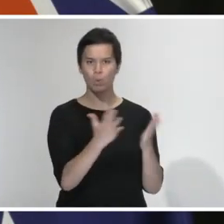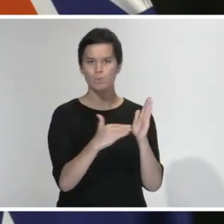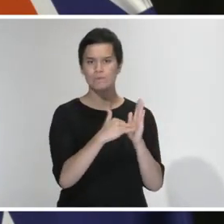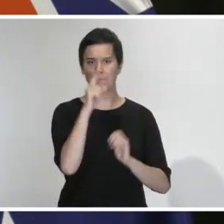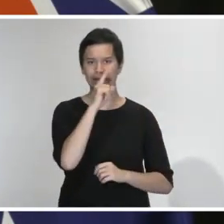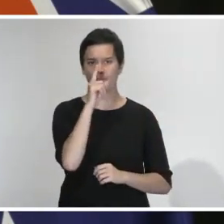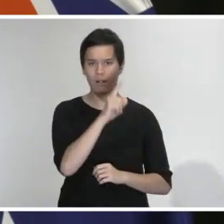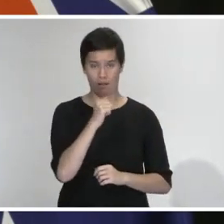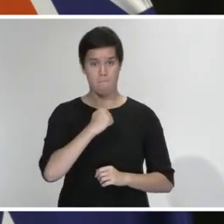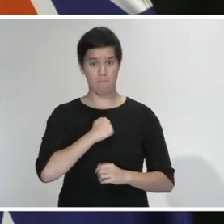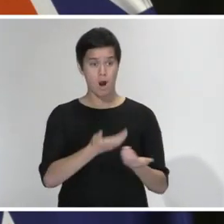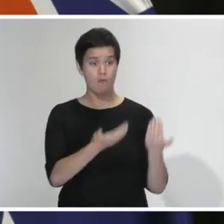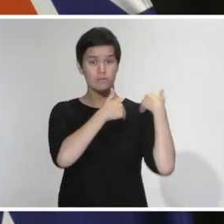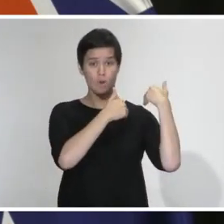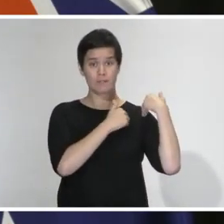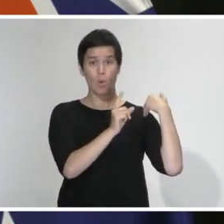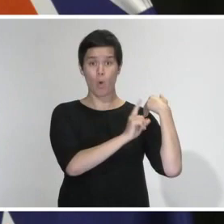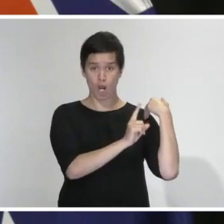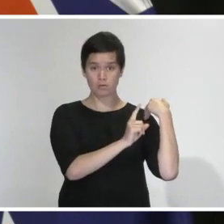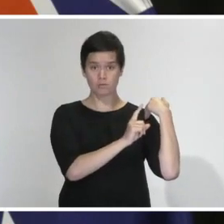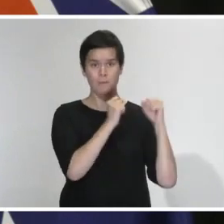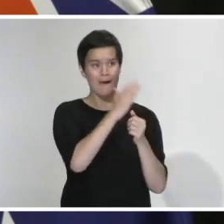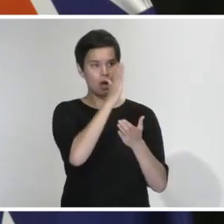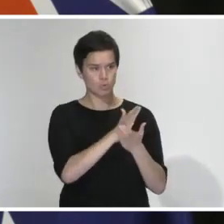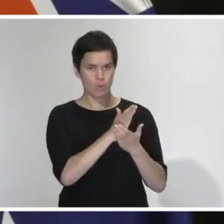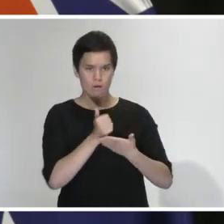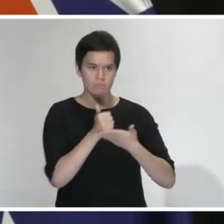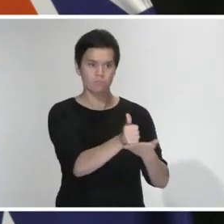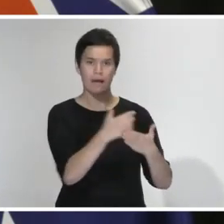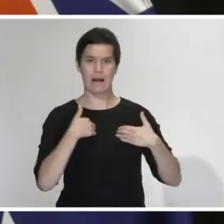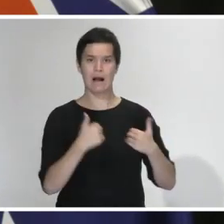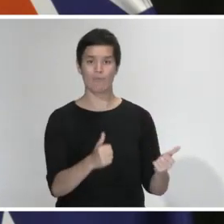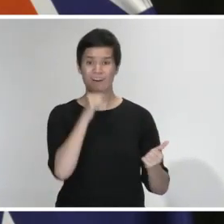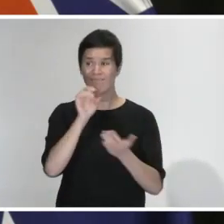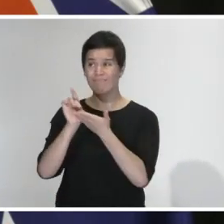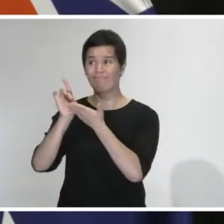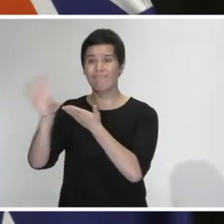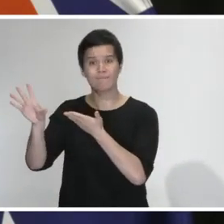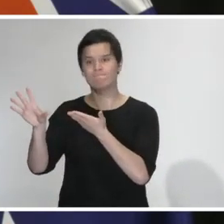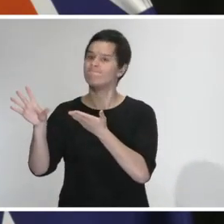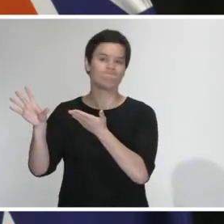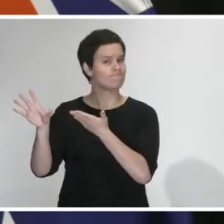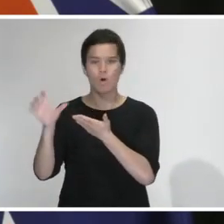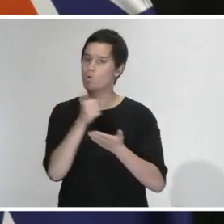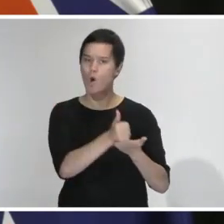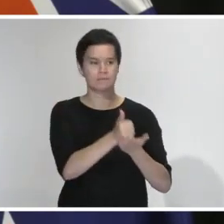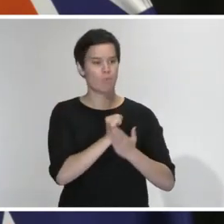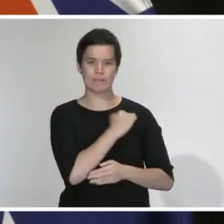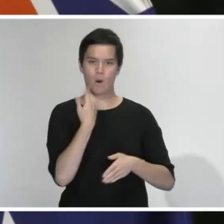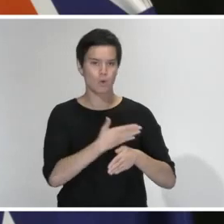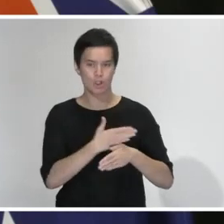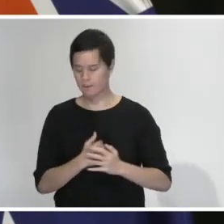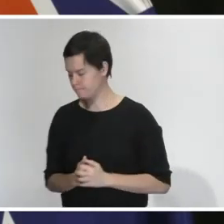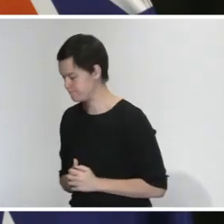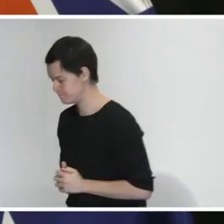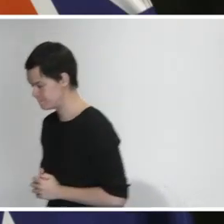was my determination that removing him from this role at this time would not be in the best interest of that response that we must focus on.